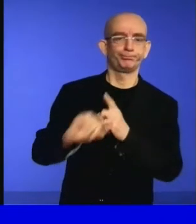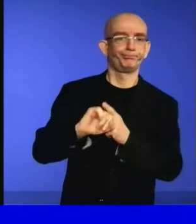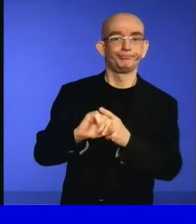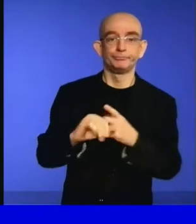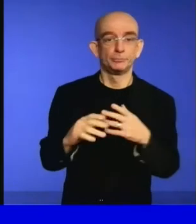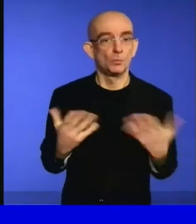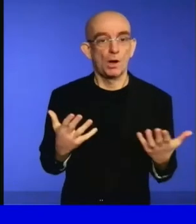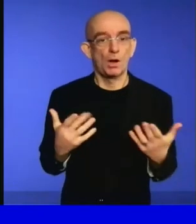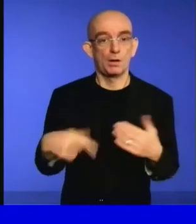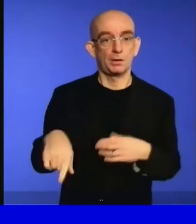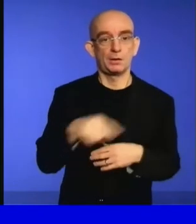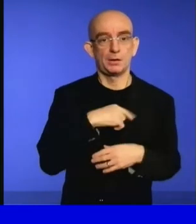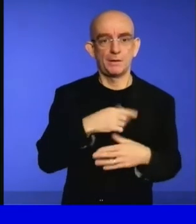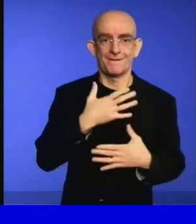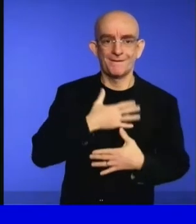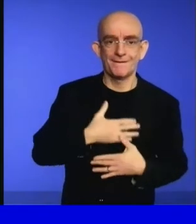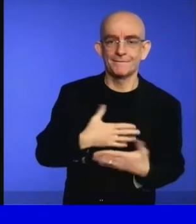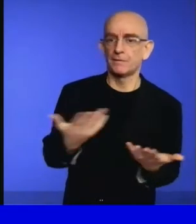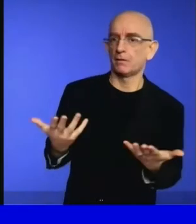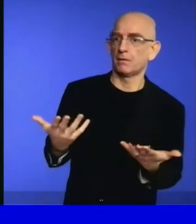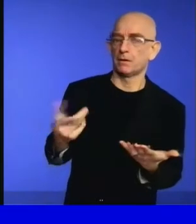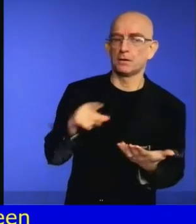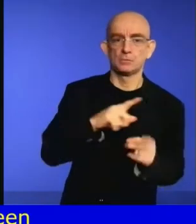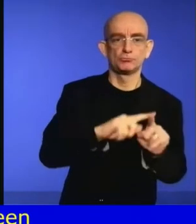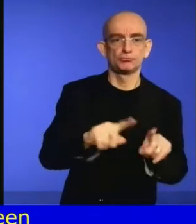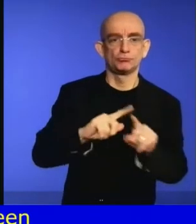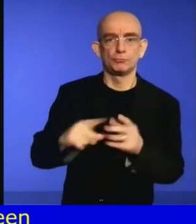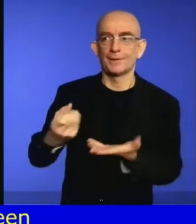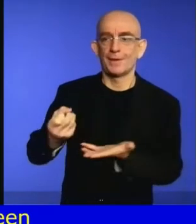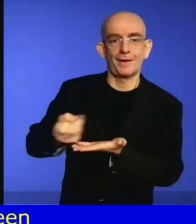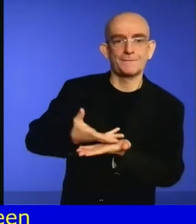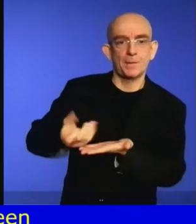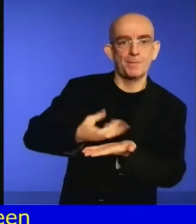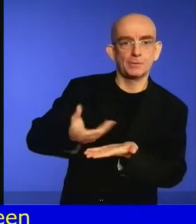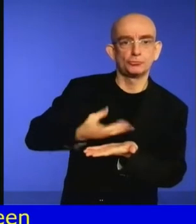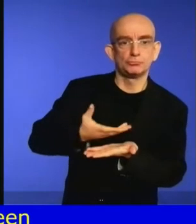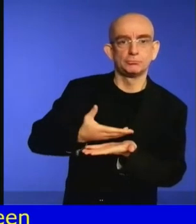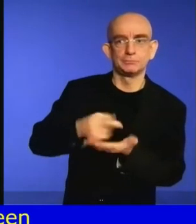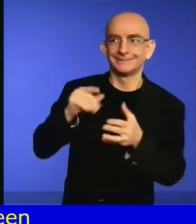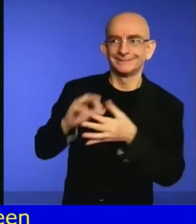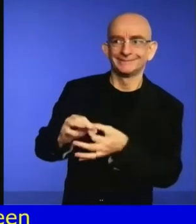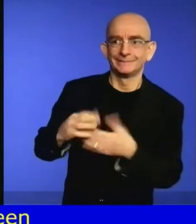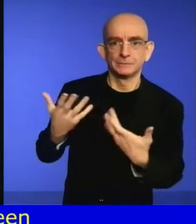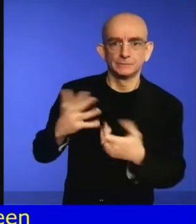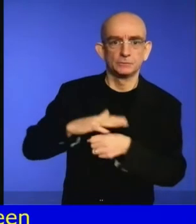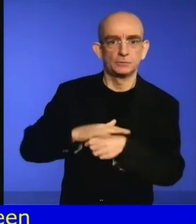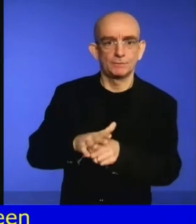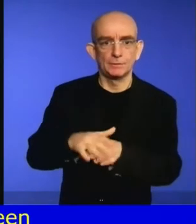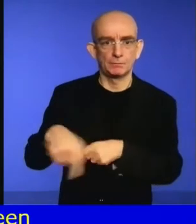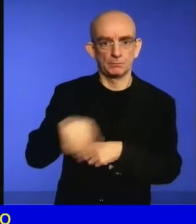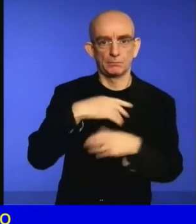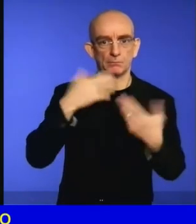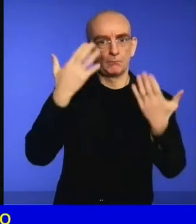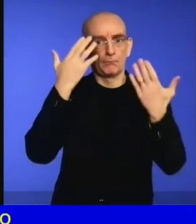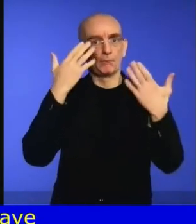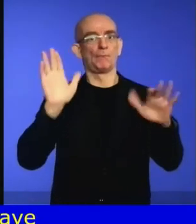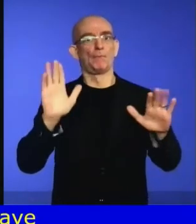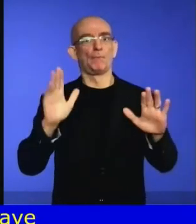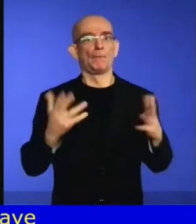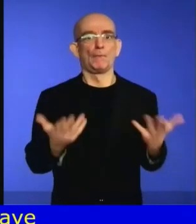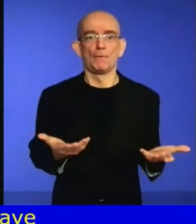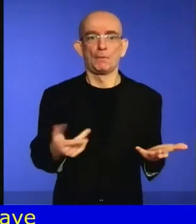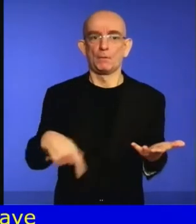social protection measures. And we have been excluded from COVID-19